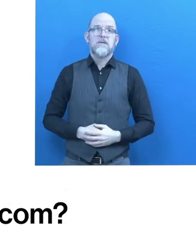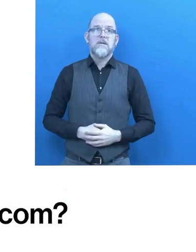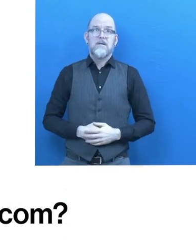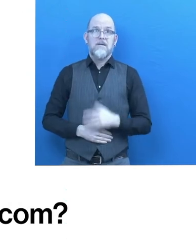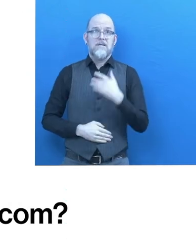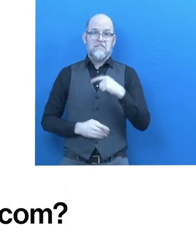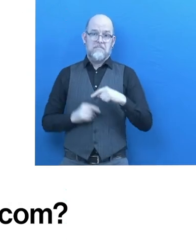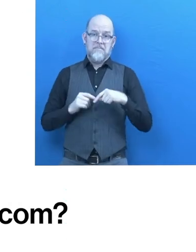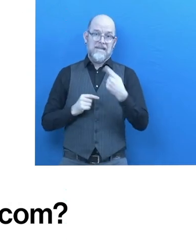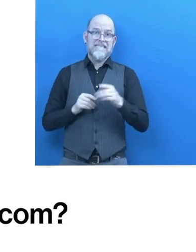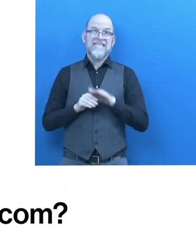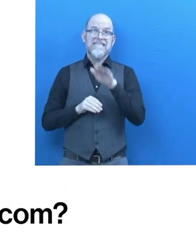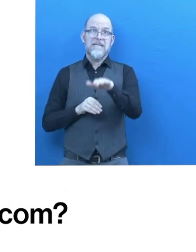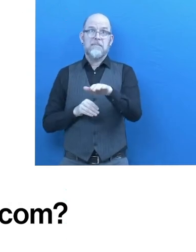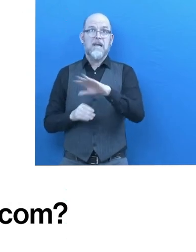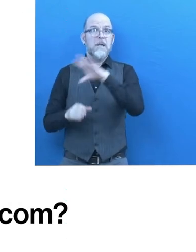.com?